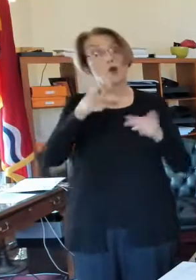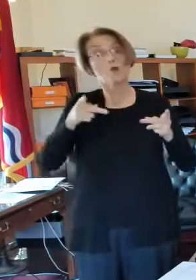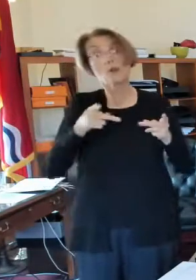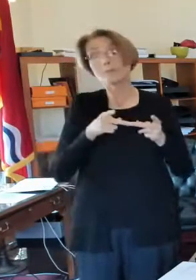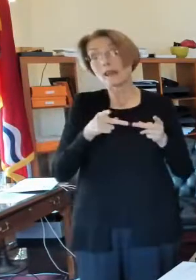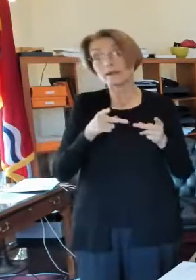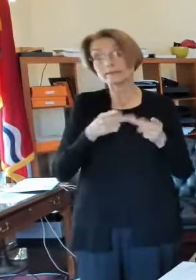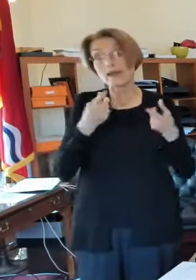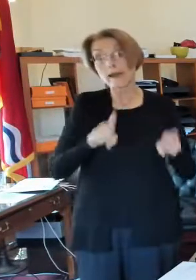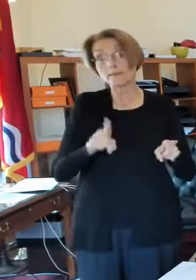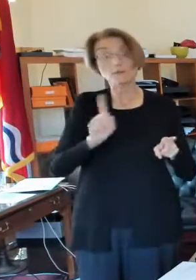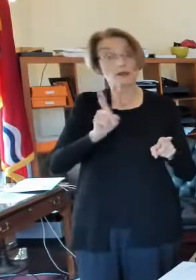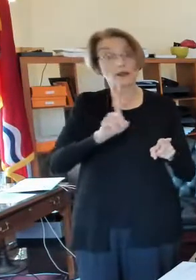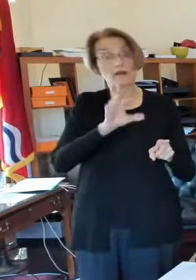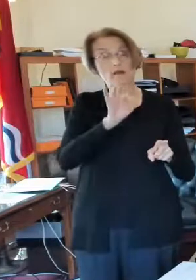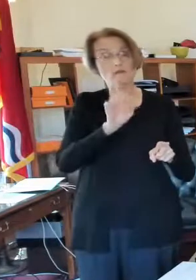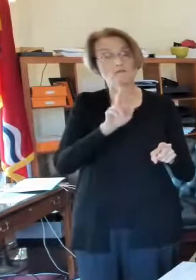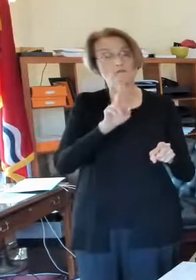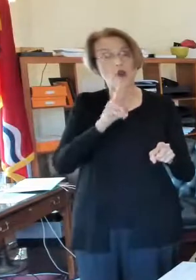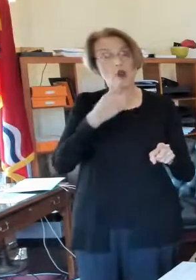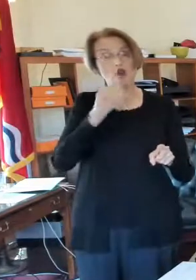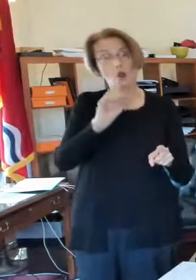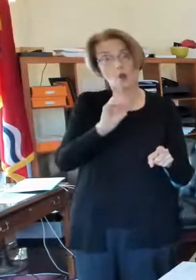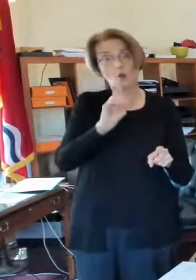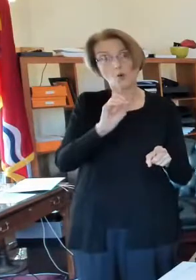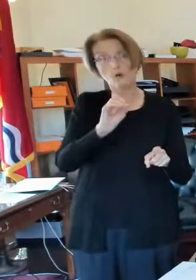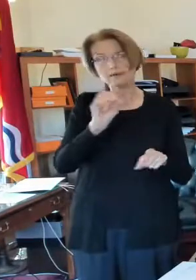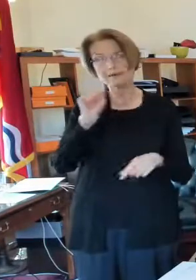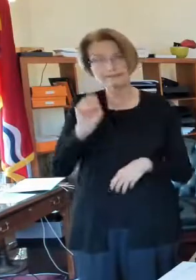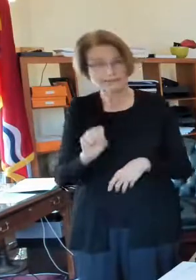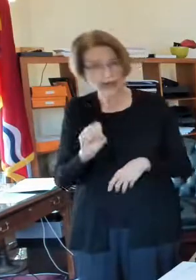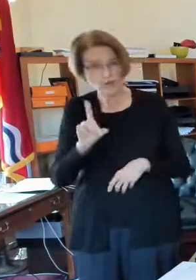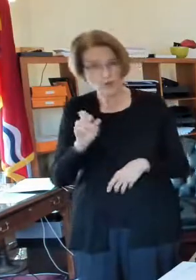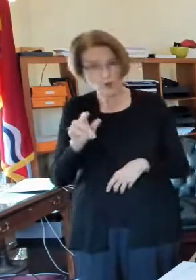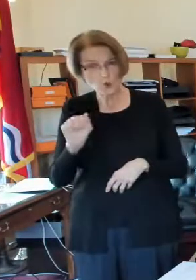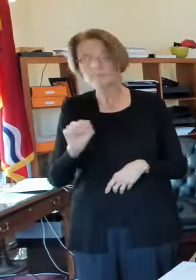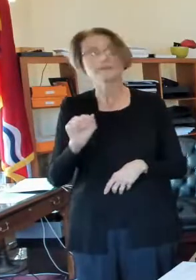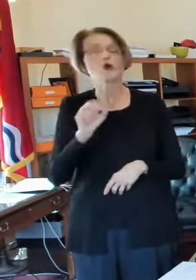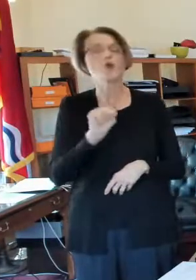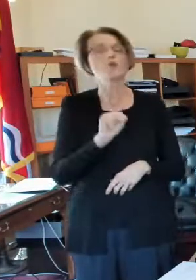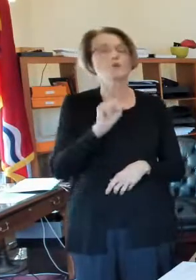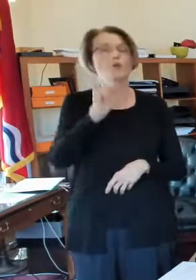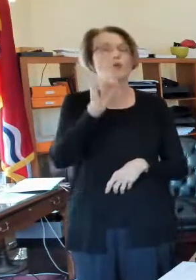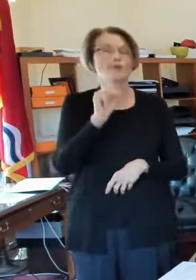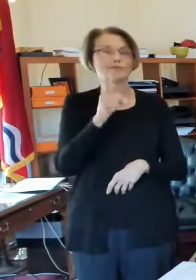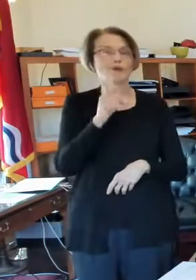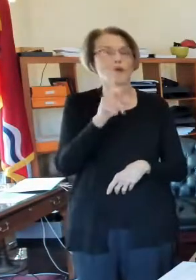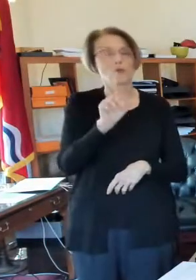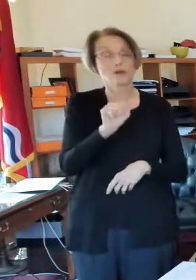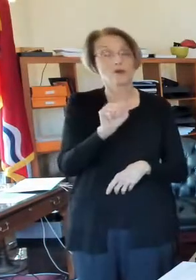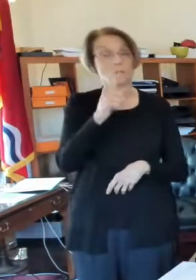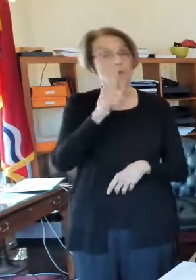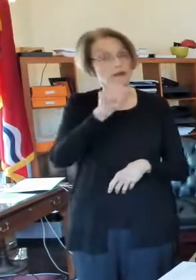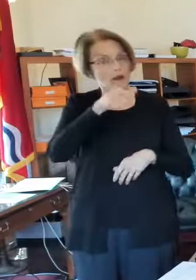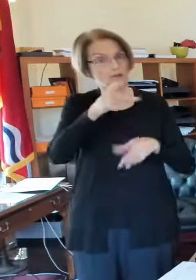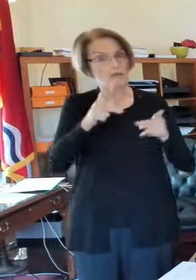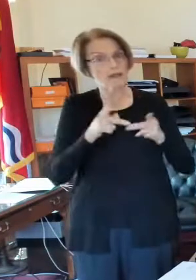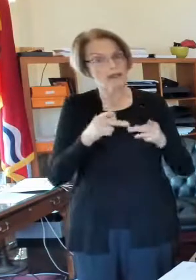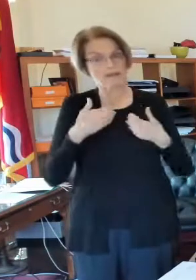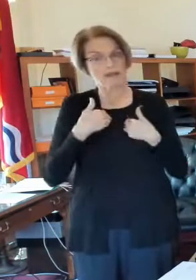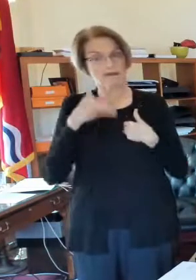Fargo, South Dakota, North Dakota, one of the Dakotas. So it's only done in one other place.